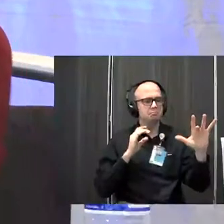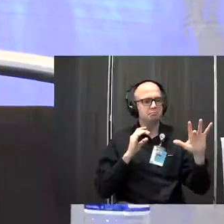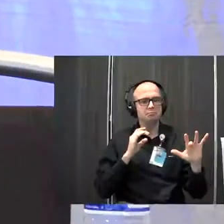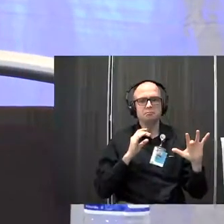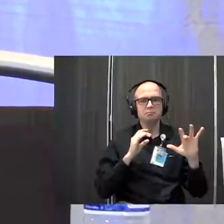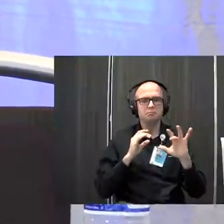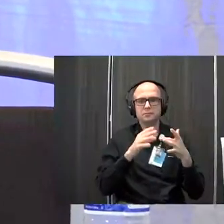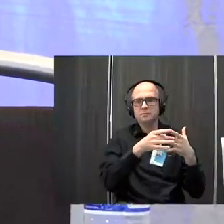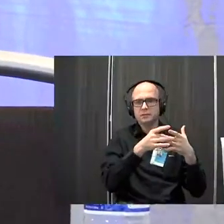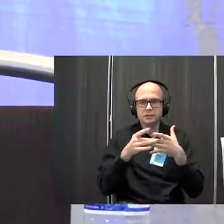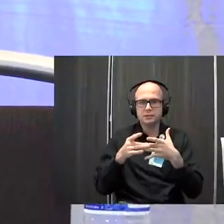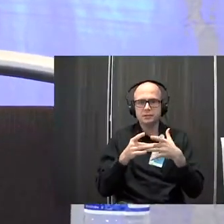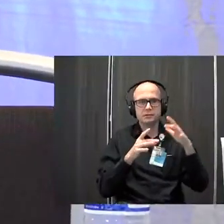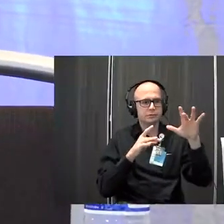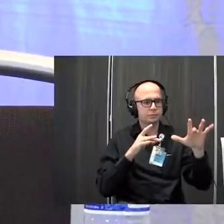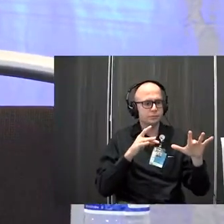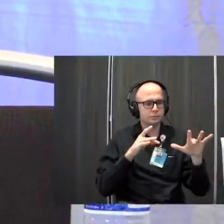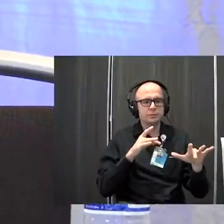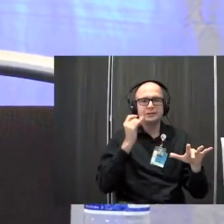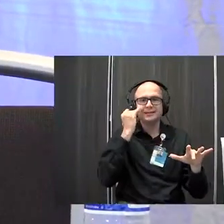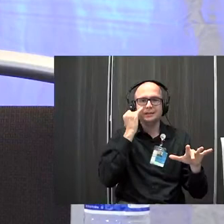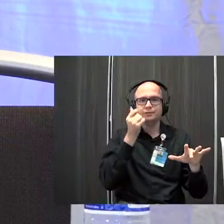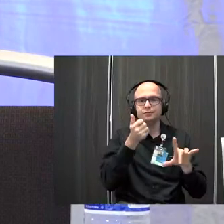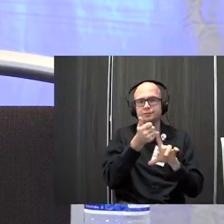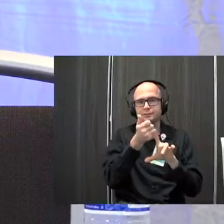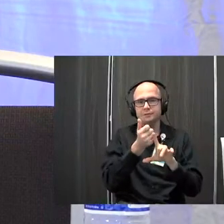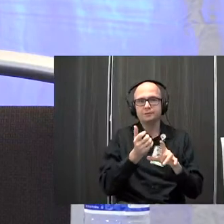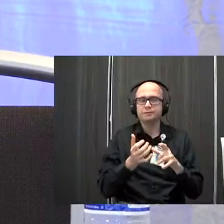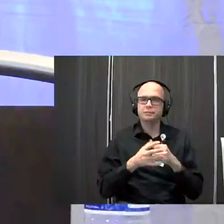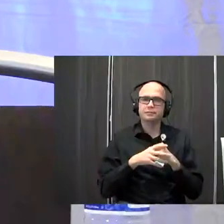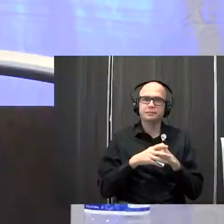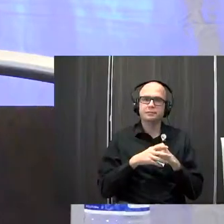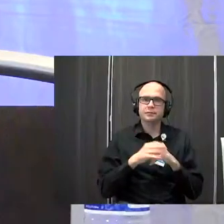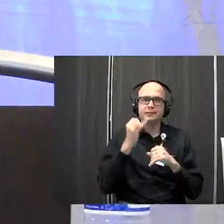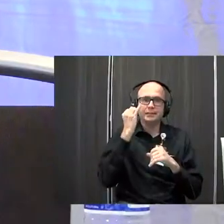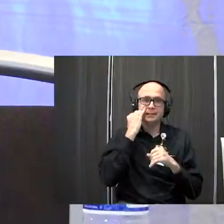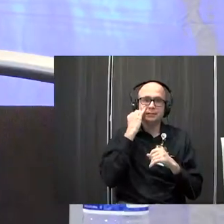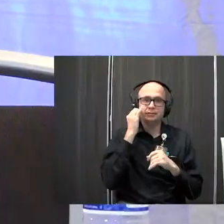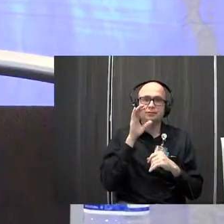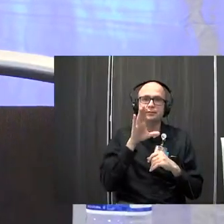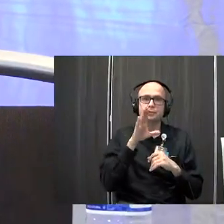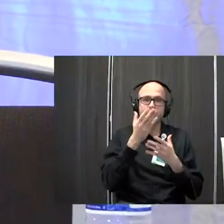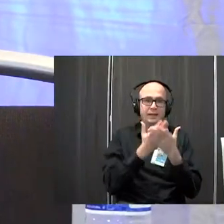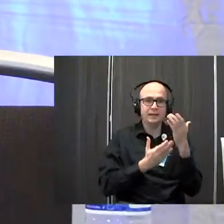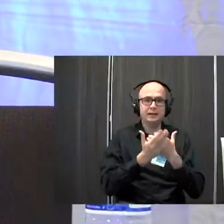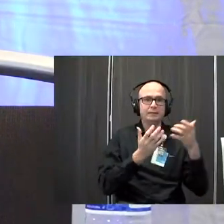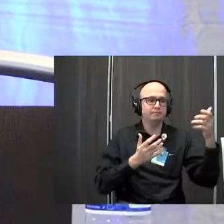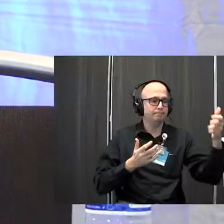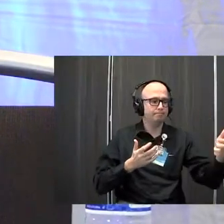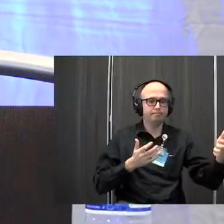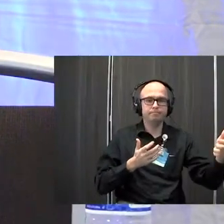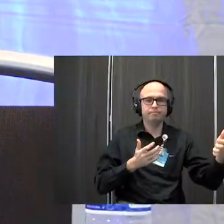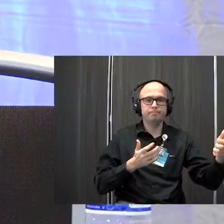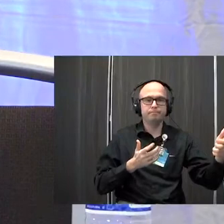into the button so that if you have if you have your hand holding on to the